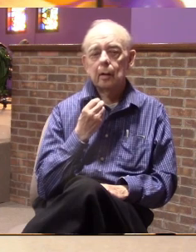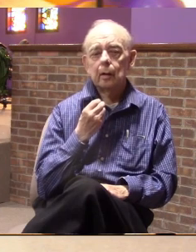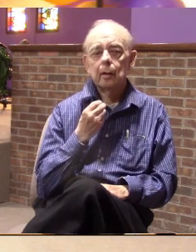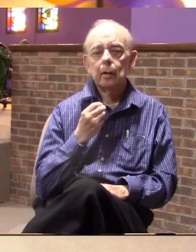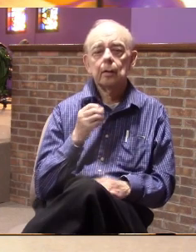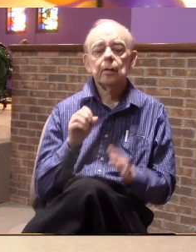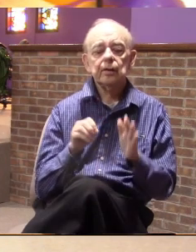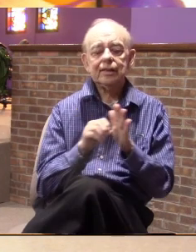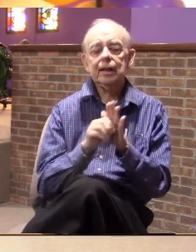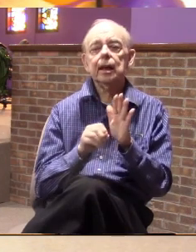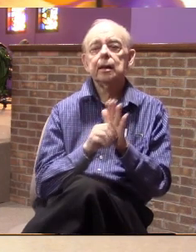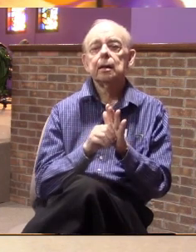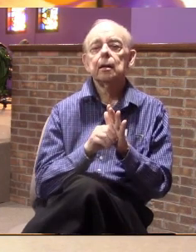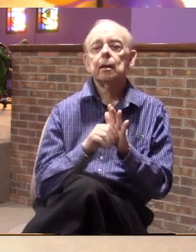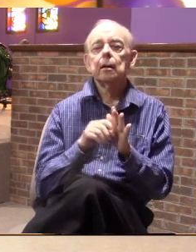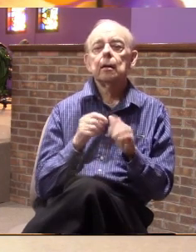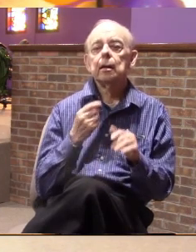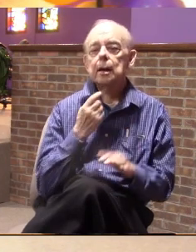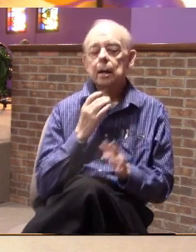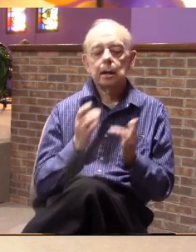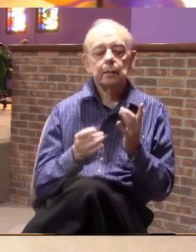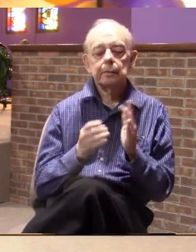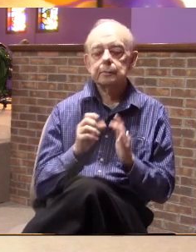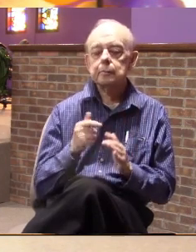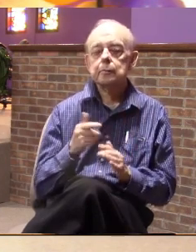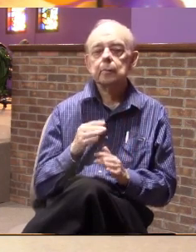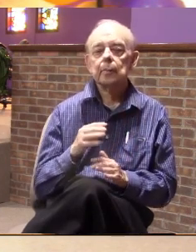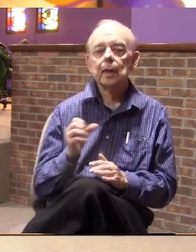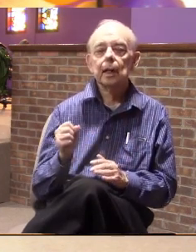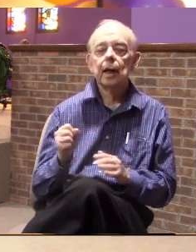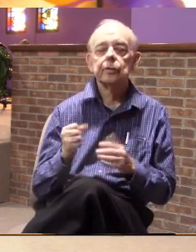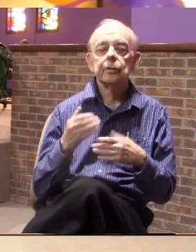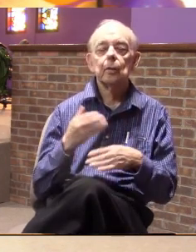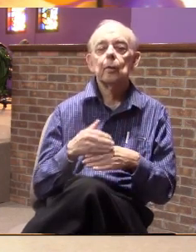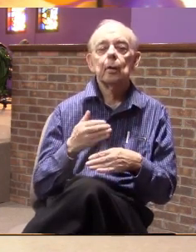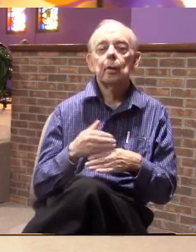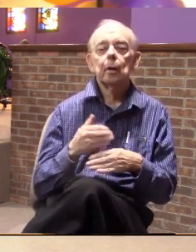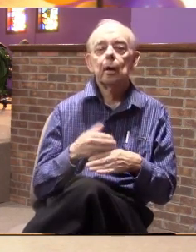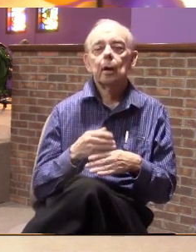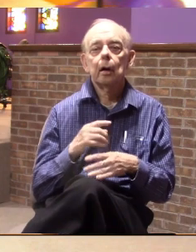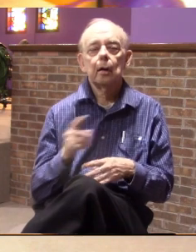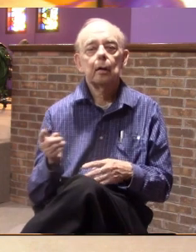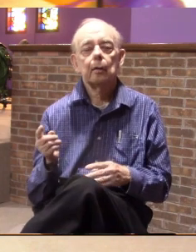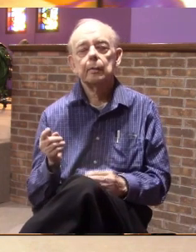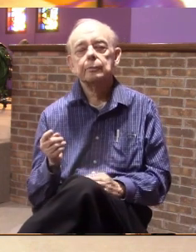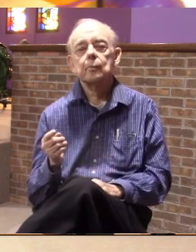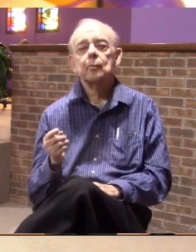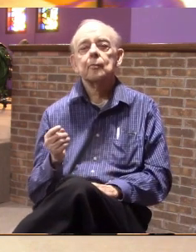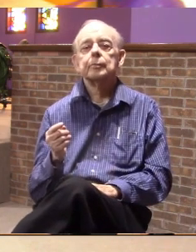windows and they've got you know like those are just